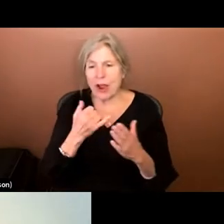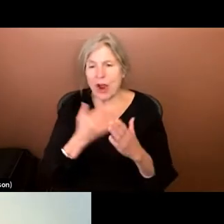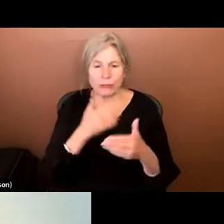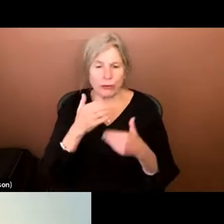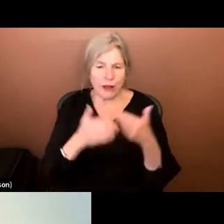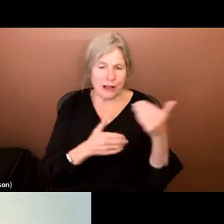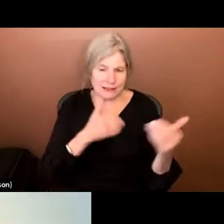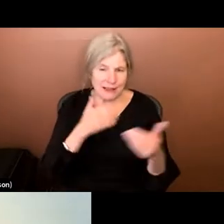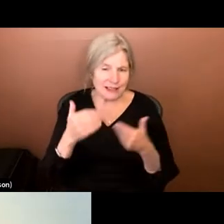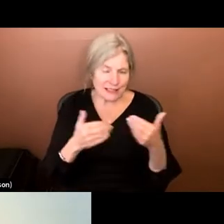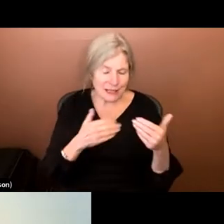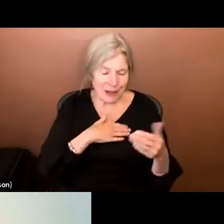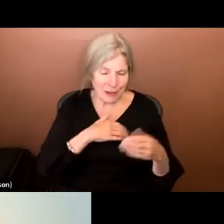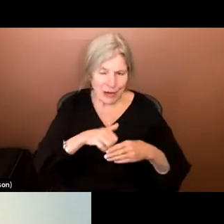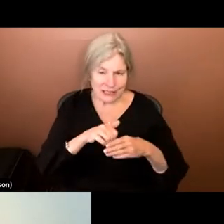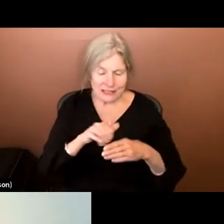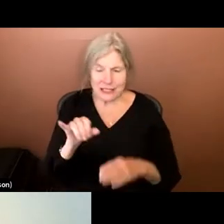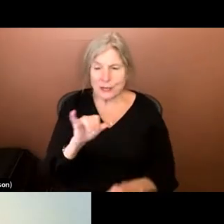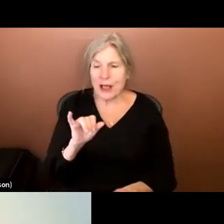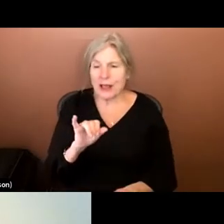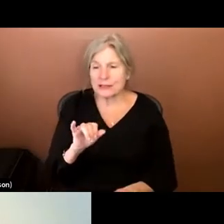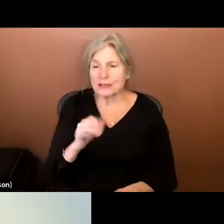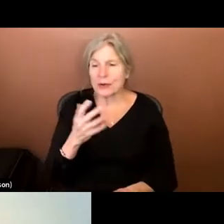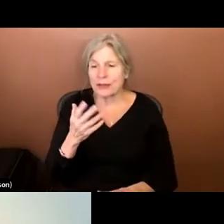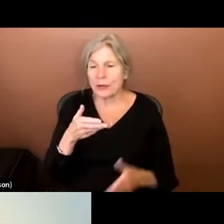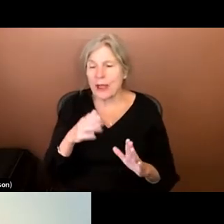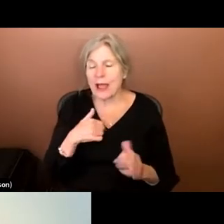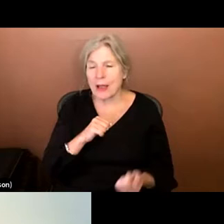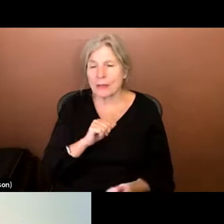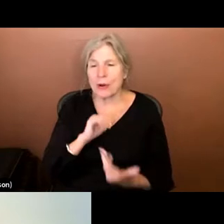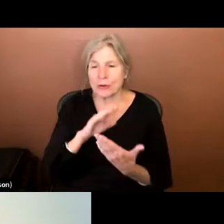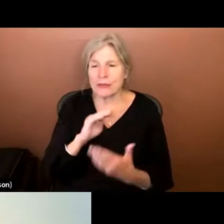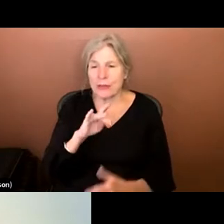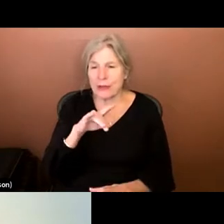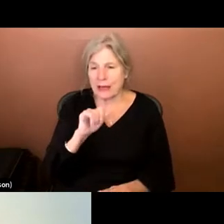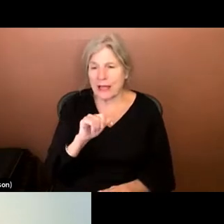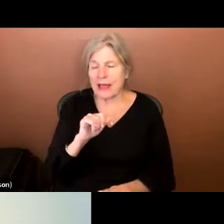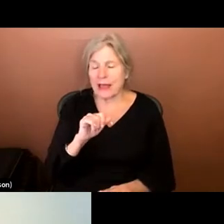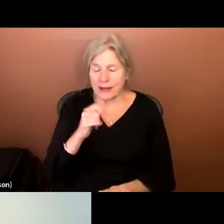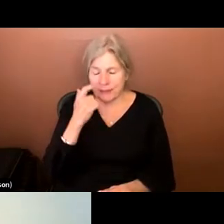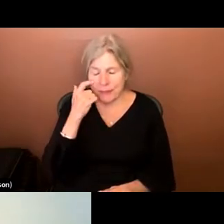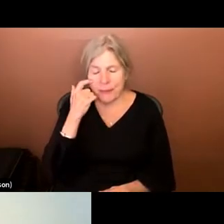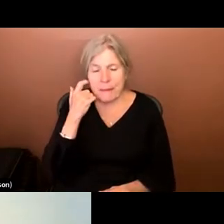and practice, as well as sort of the way I approach the media that I take in.